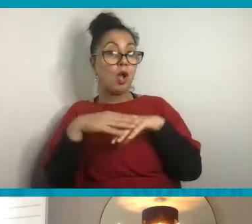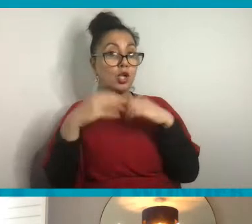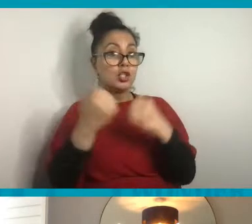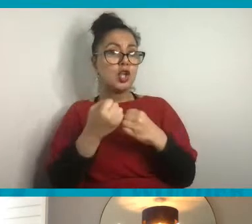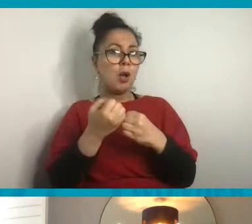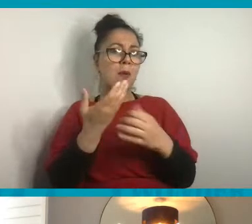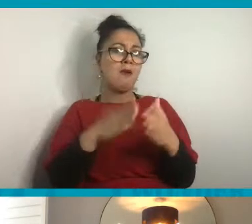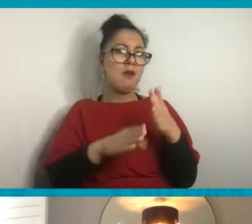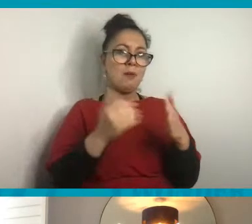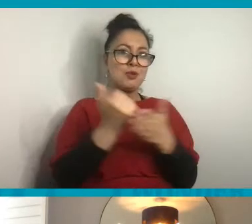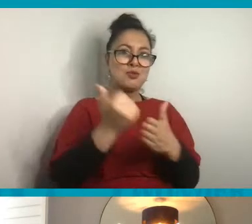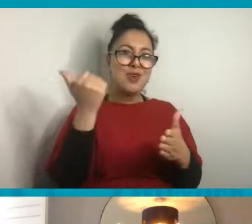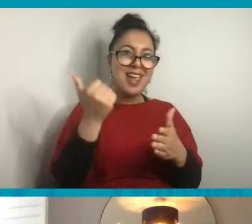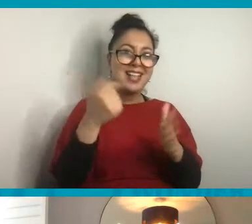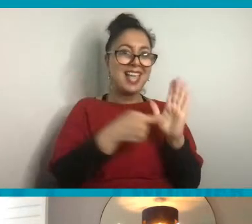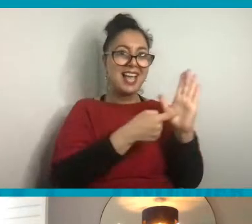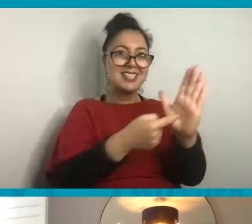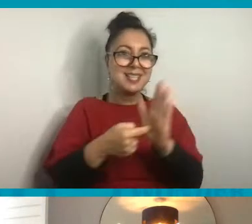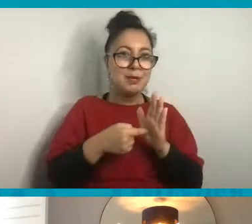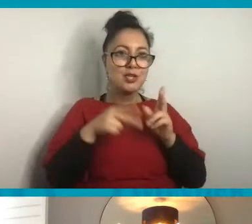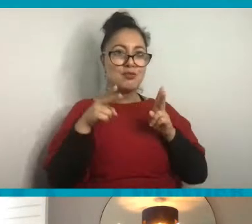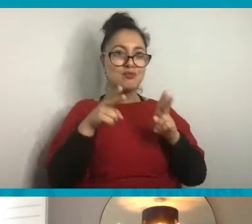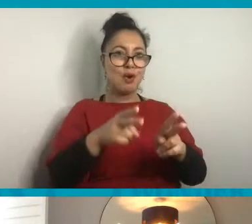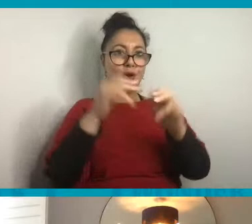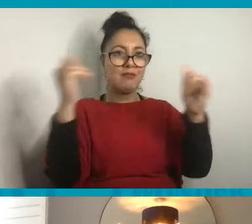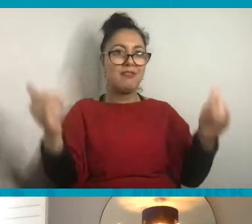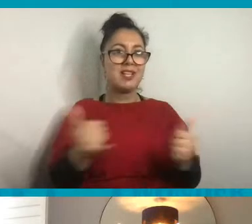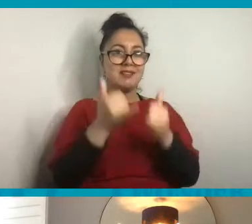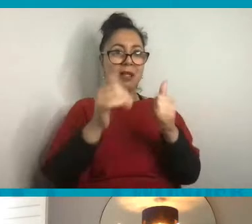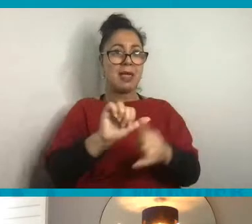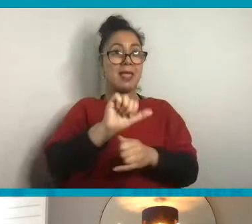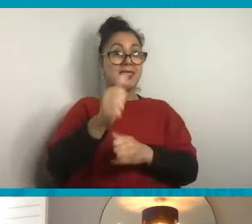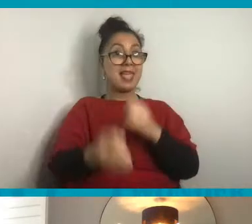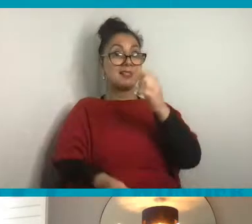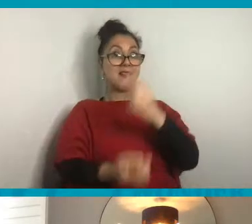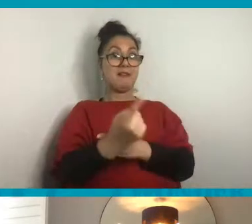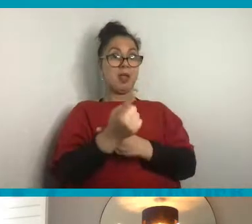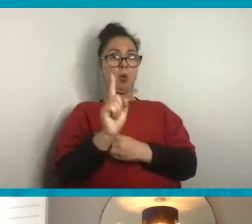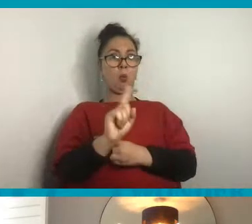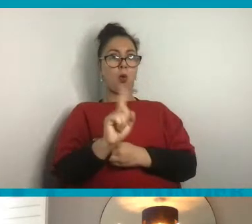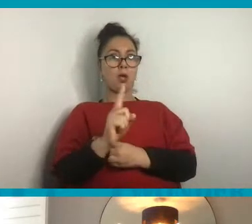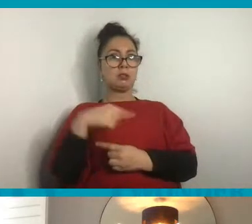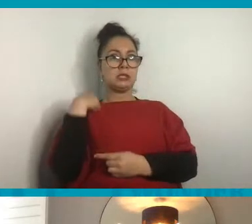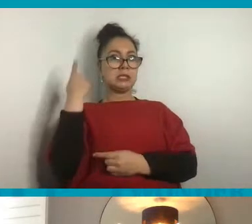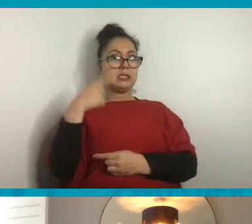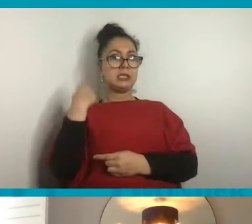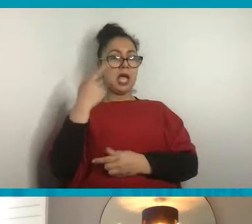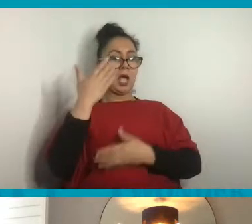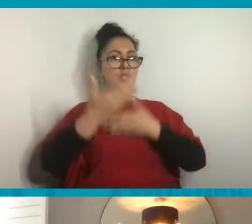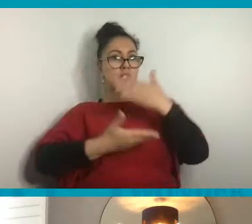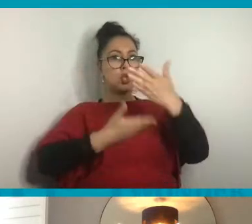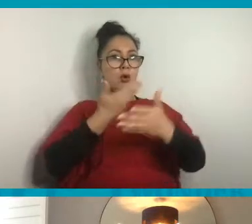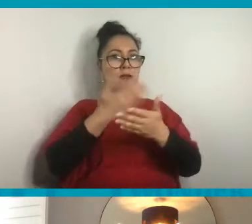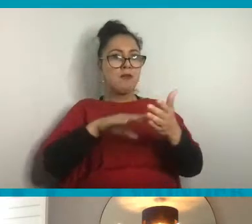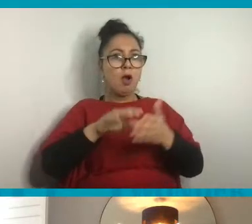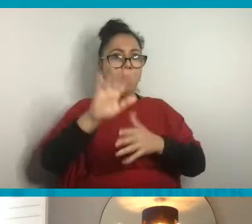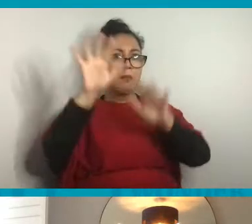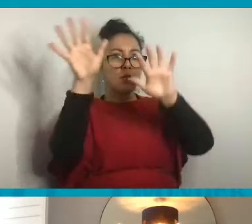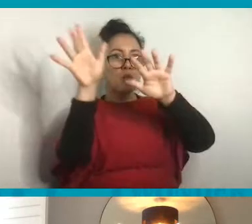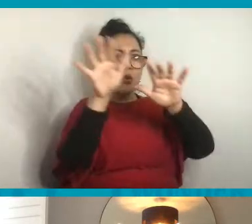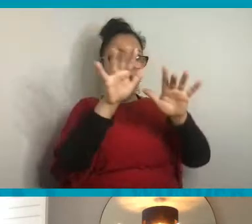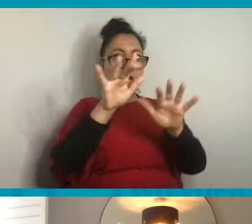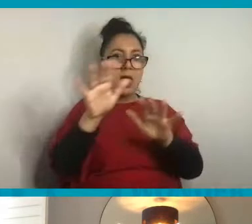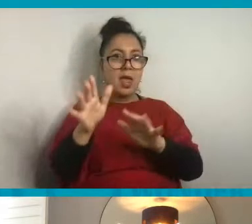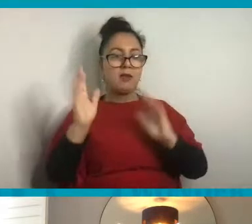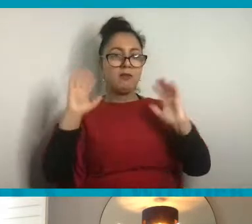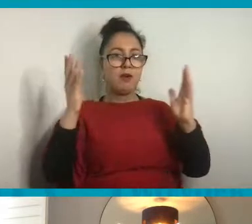Festival. The next event is about sounds, stories from the rainforest. So thank you